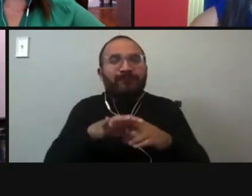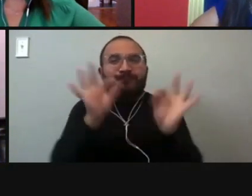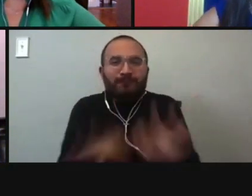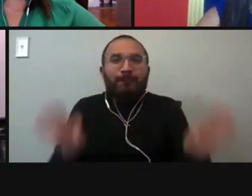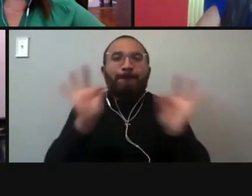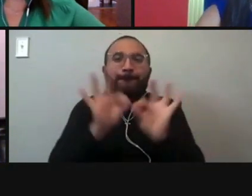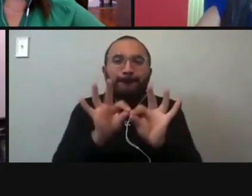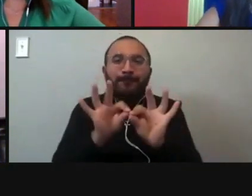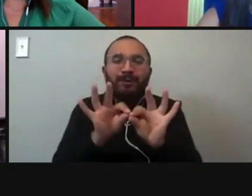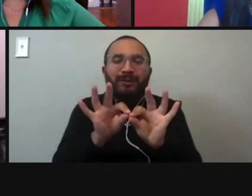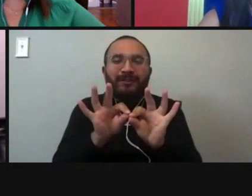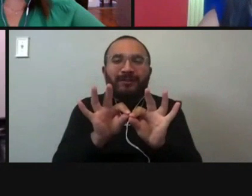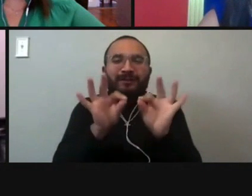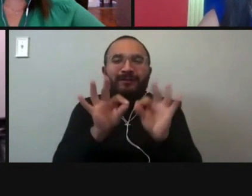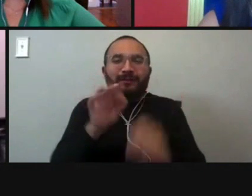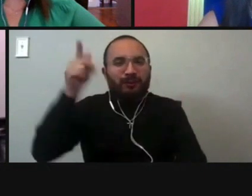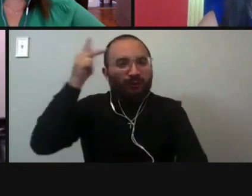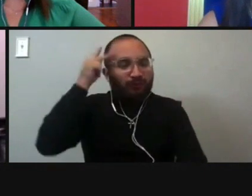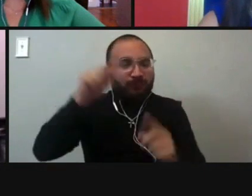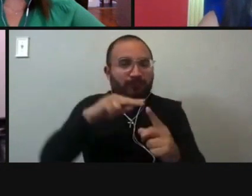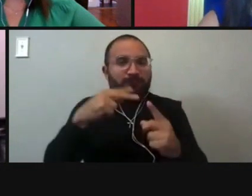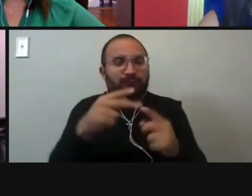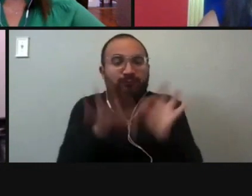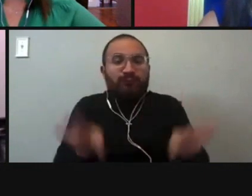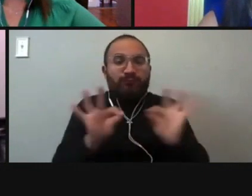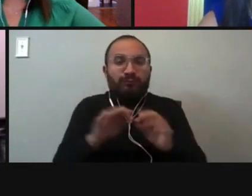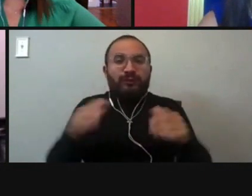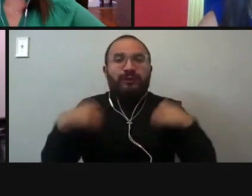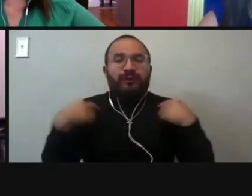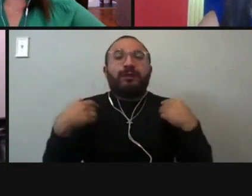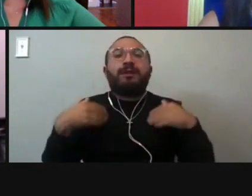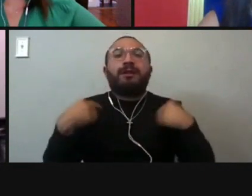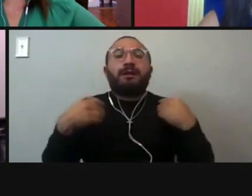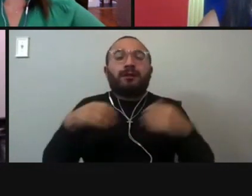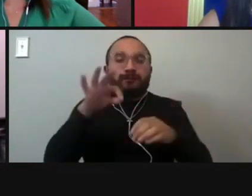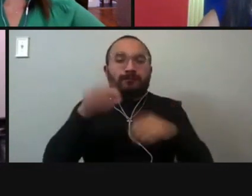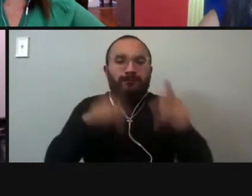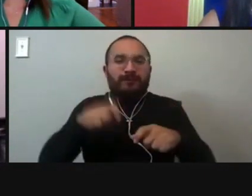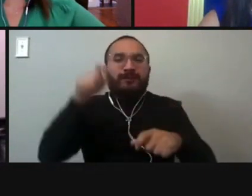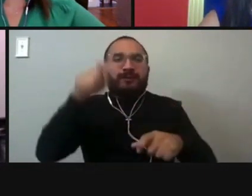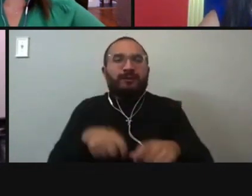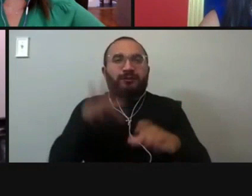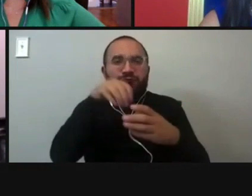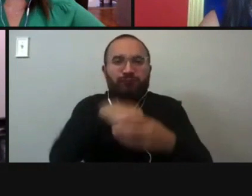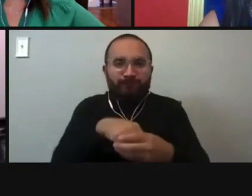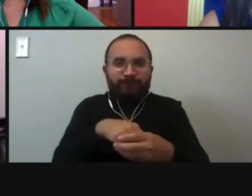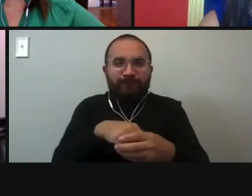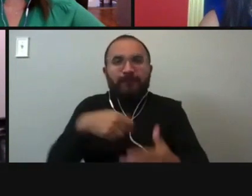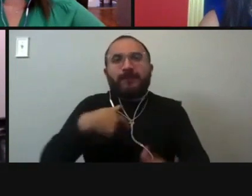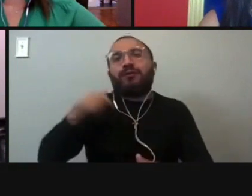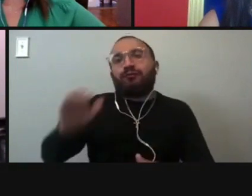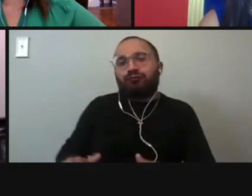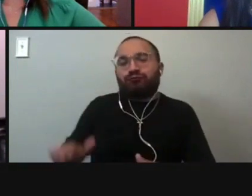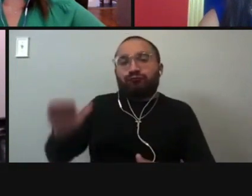aspect of politics, and younger voters need to be involved. I was born and raised here in San Antonio. I went to Brackenridge High